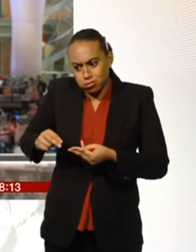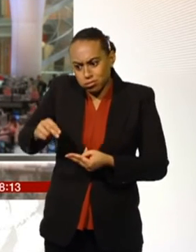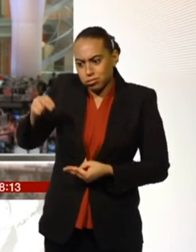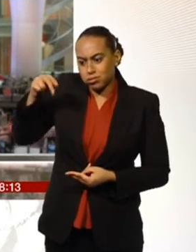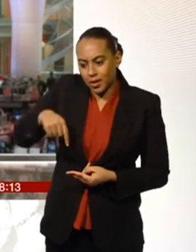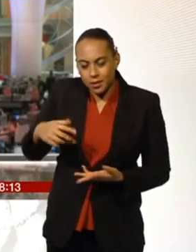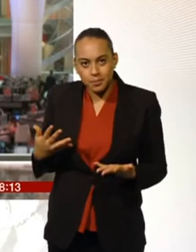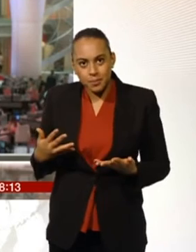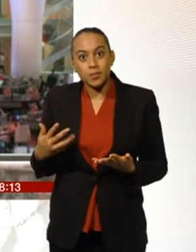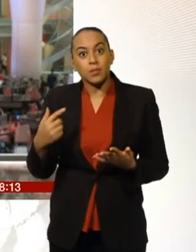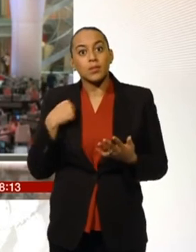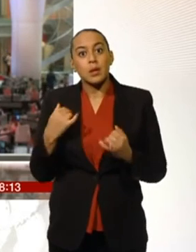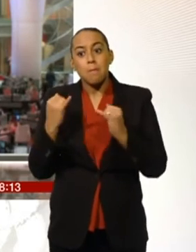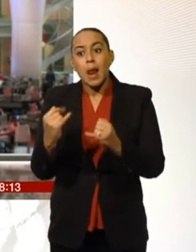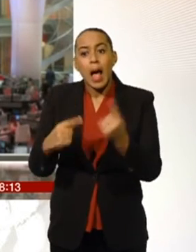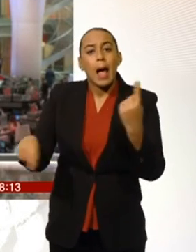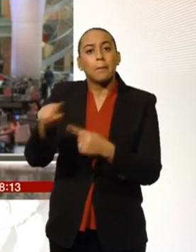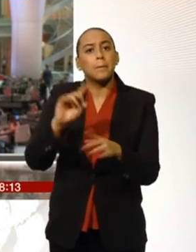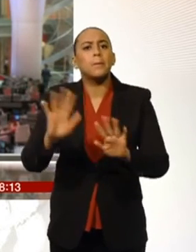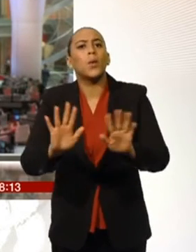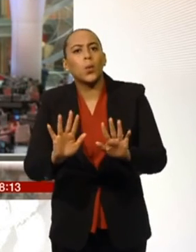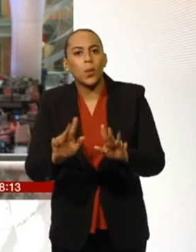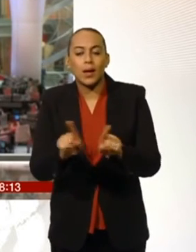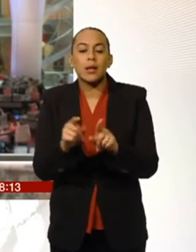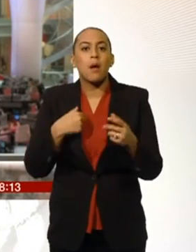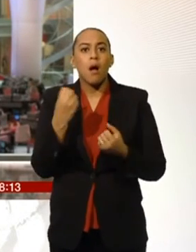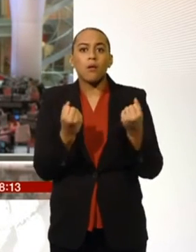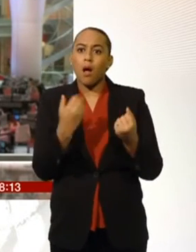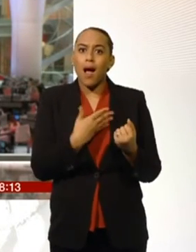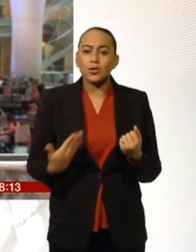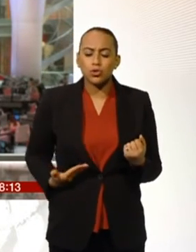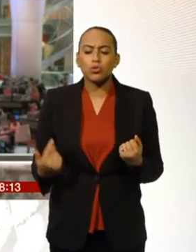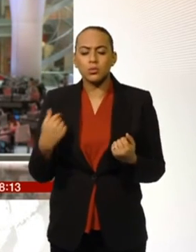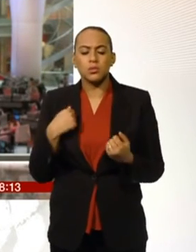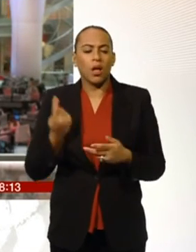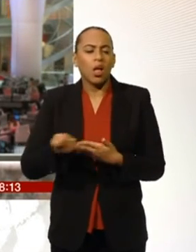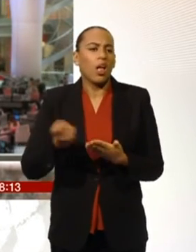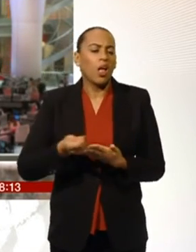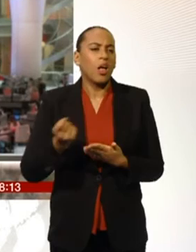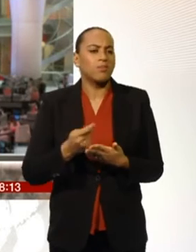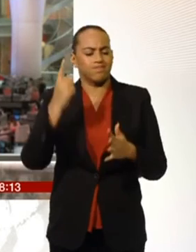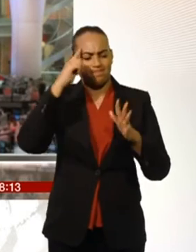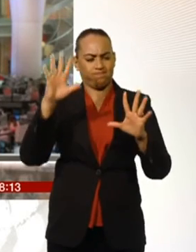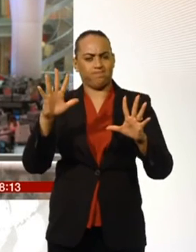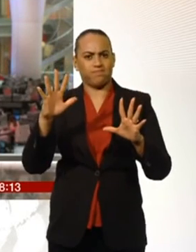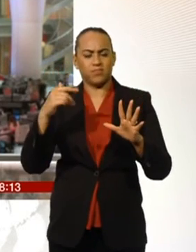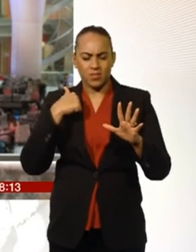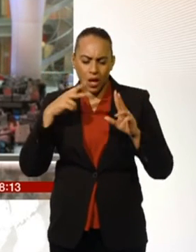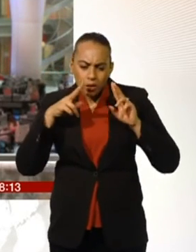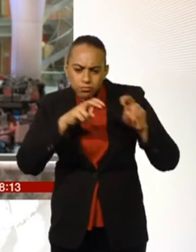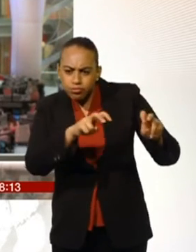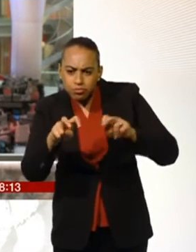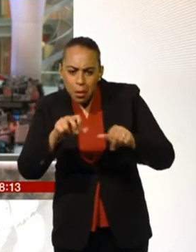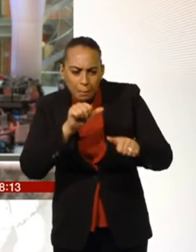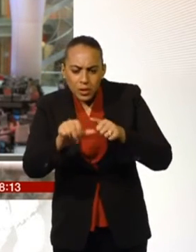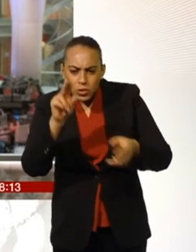customers we're saying like I did earlier on this year when I got my car insurance renewal for example I said hang on that's too much. I went into the market, I got